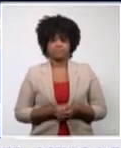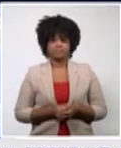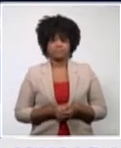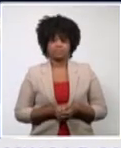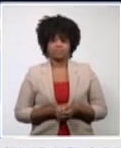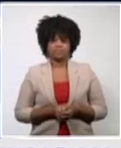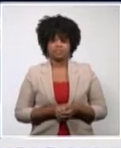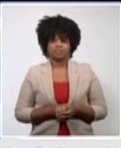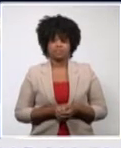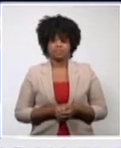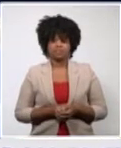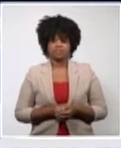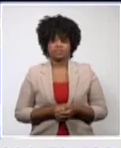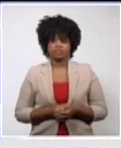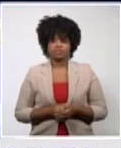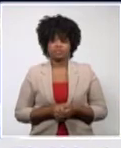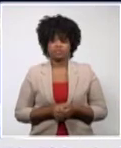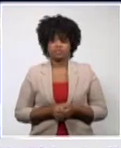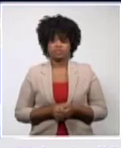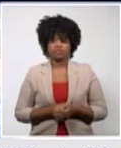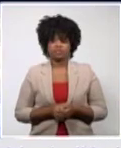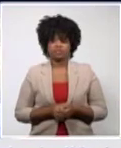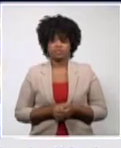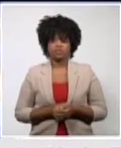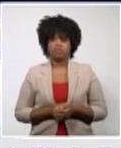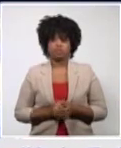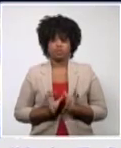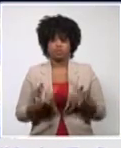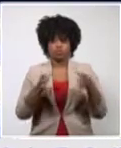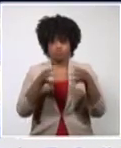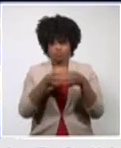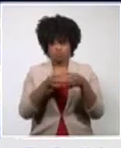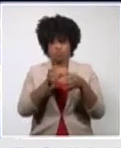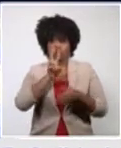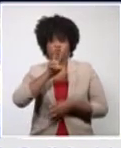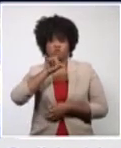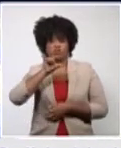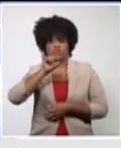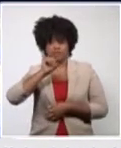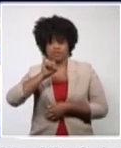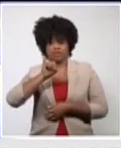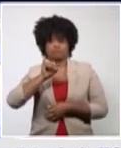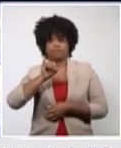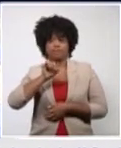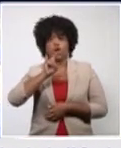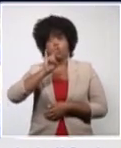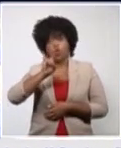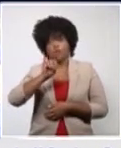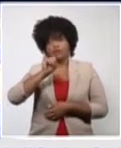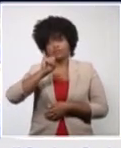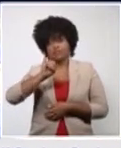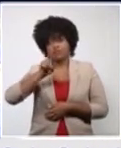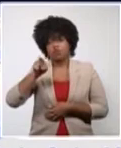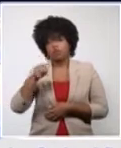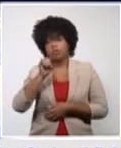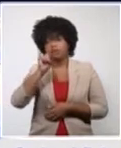286 of these 296 have a stable clinical course.